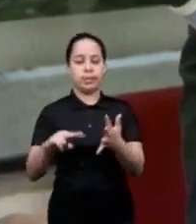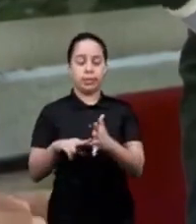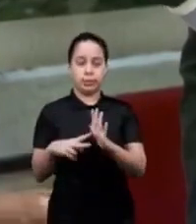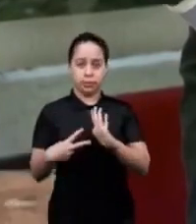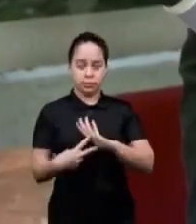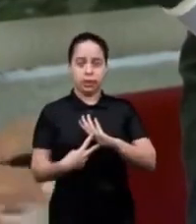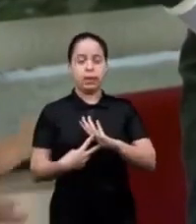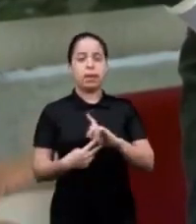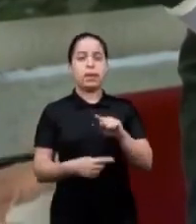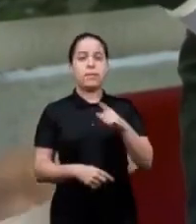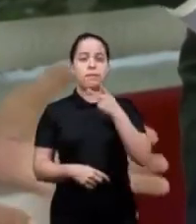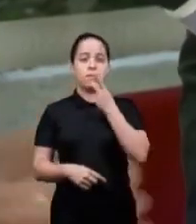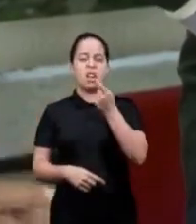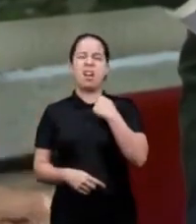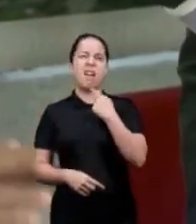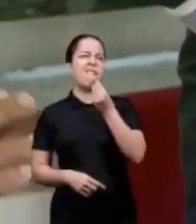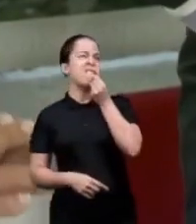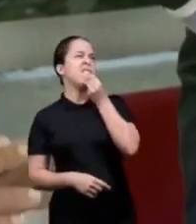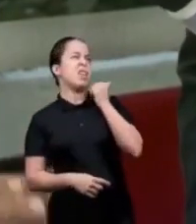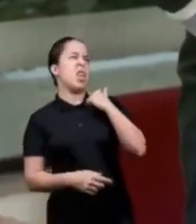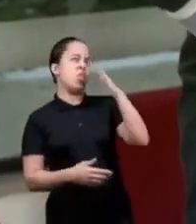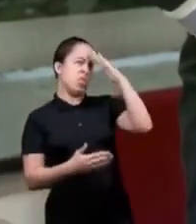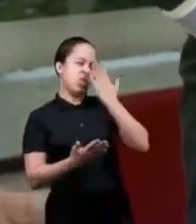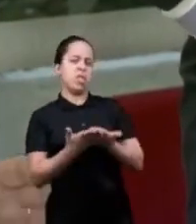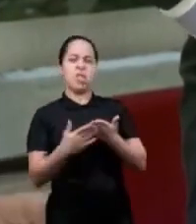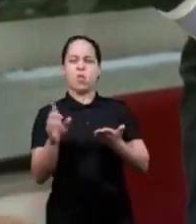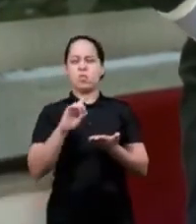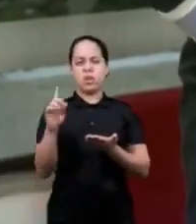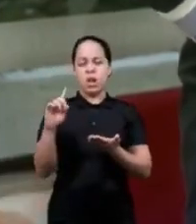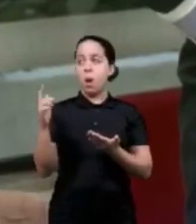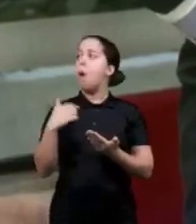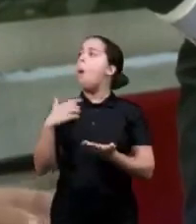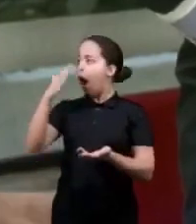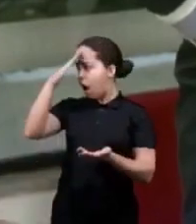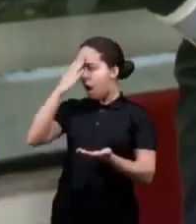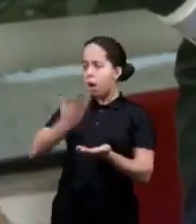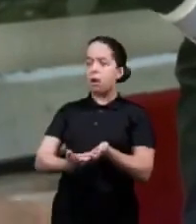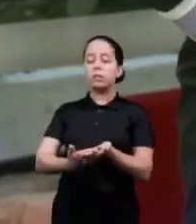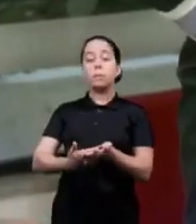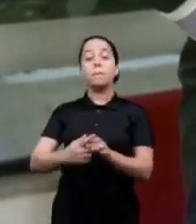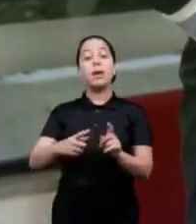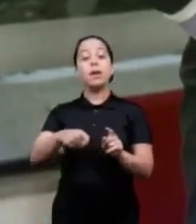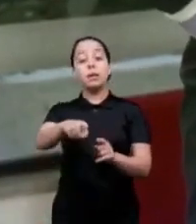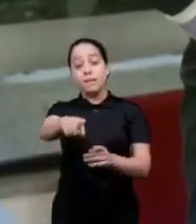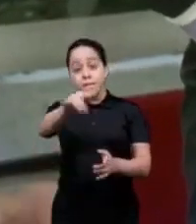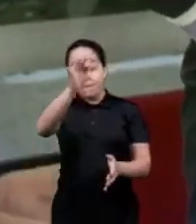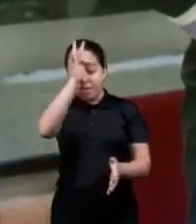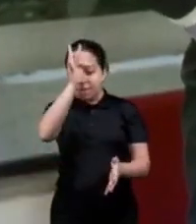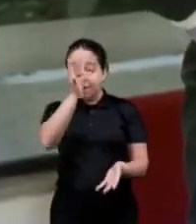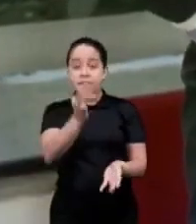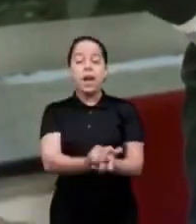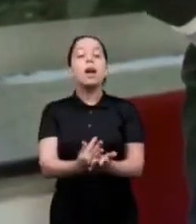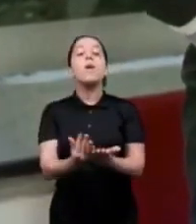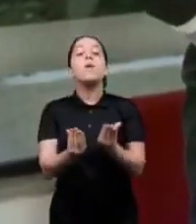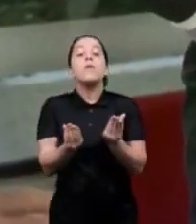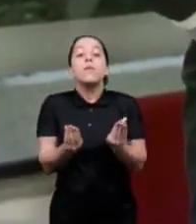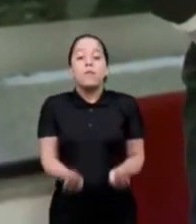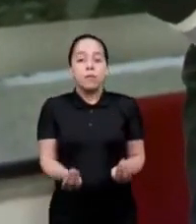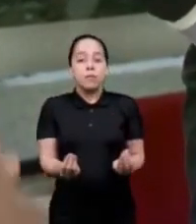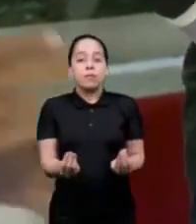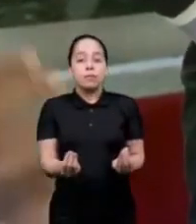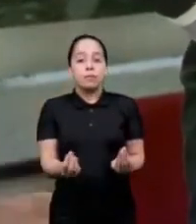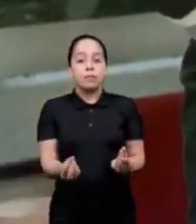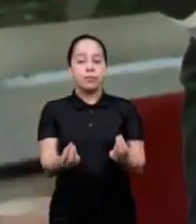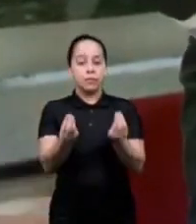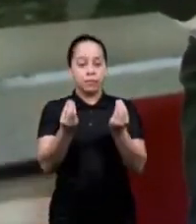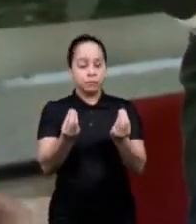I don't say I don't believe in this I don't like this no your faith will be affirmed on what is your